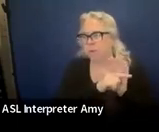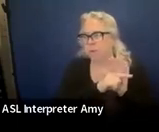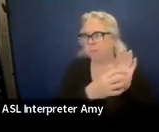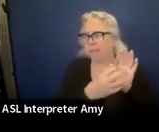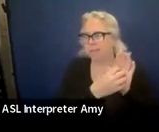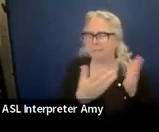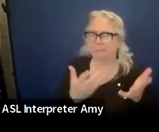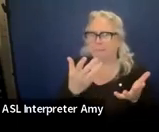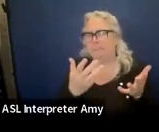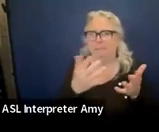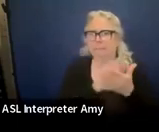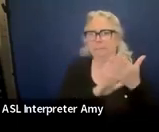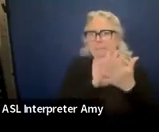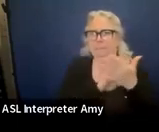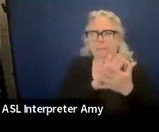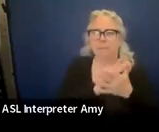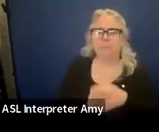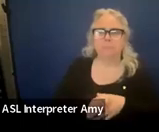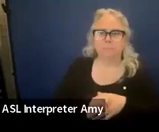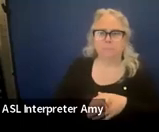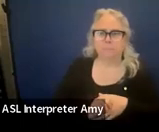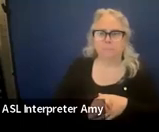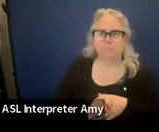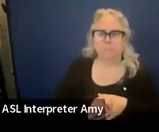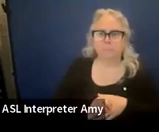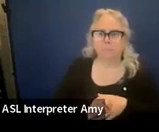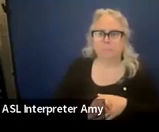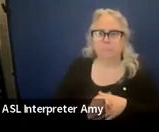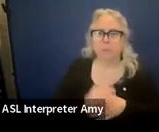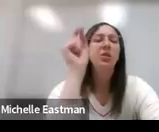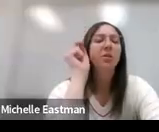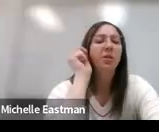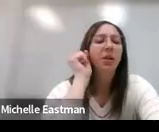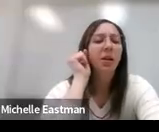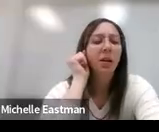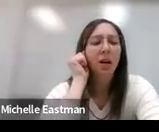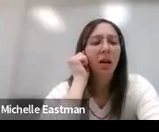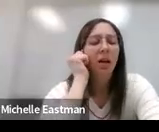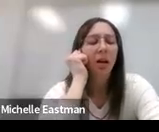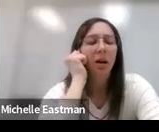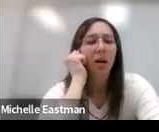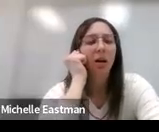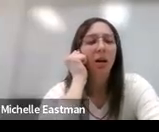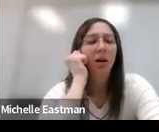I don't know. ask a question? Please. Make sure you're muted.